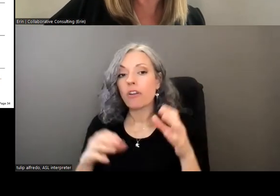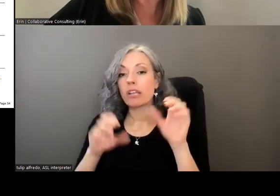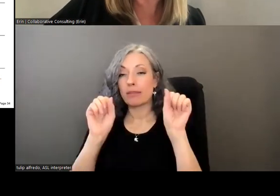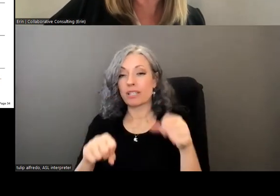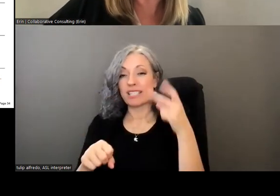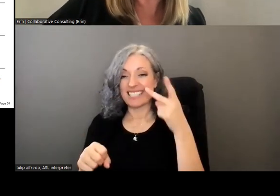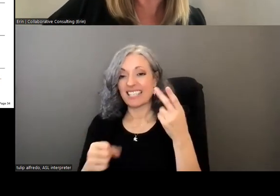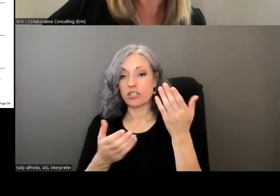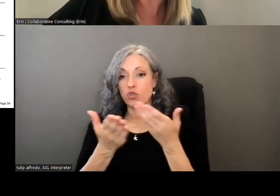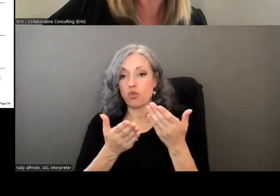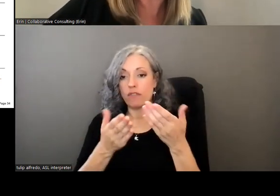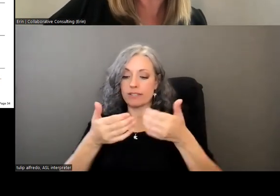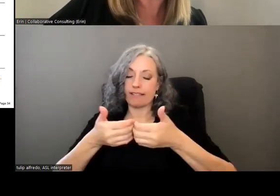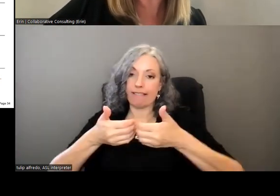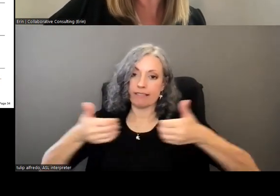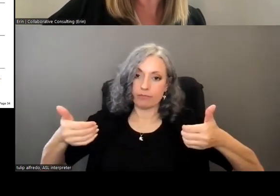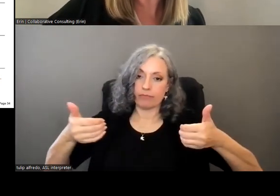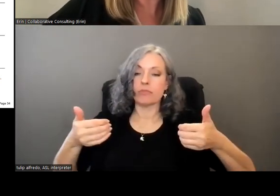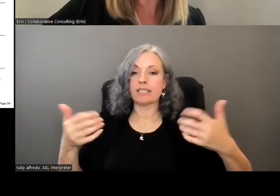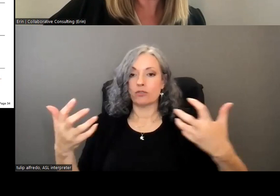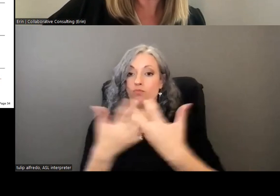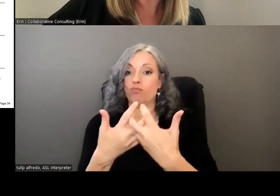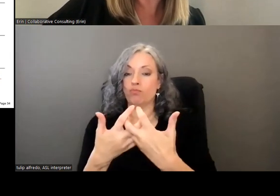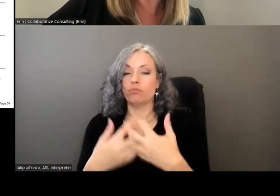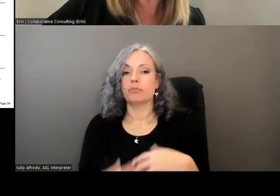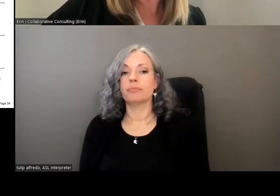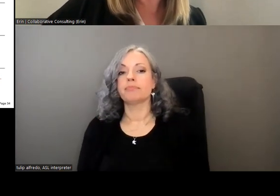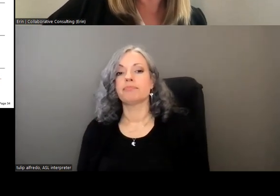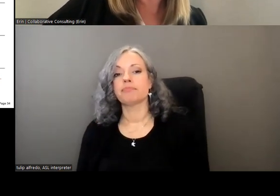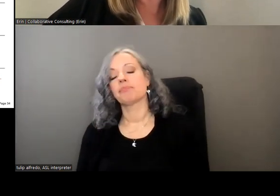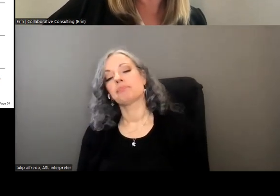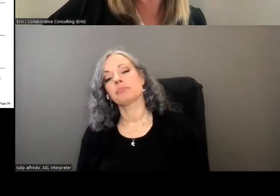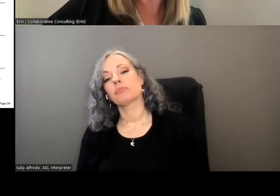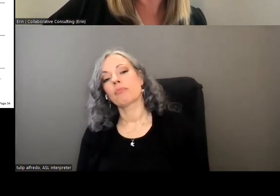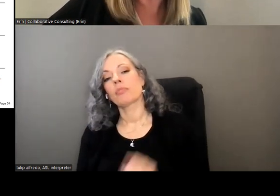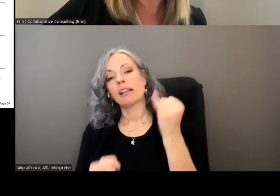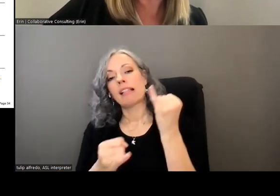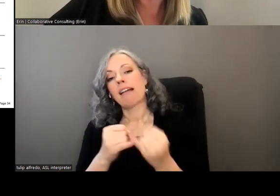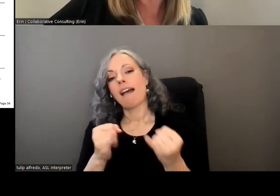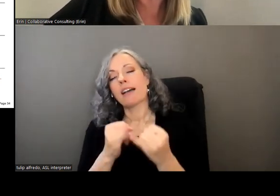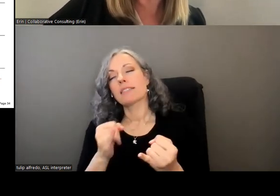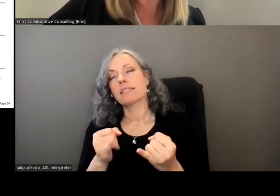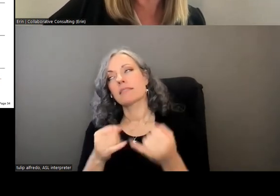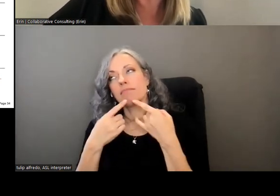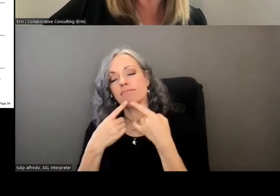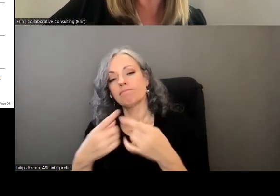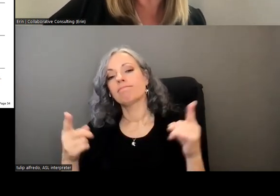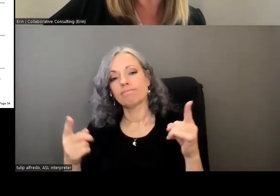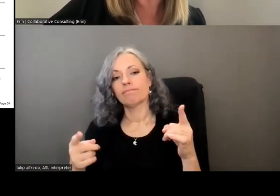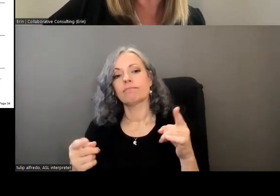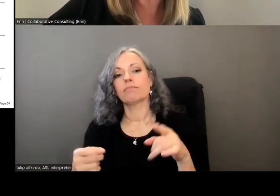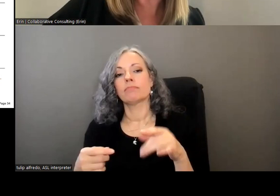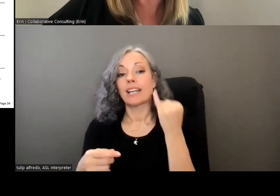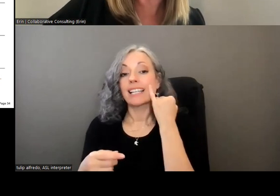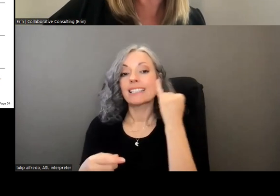service gaps and and have a greater presence overall and then lastly uh what came out as an action item or an